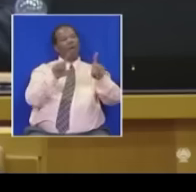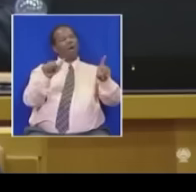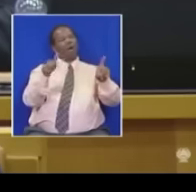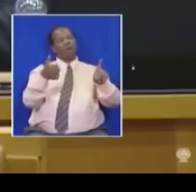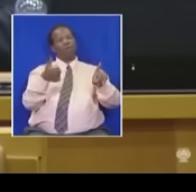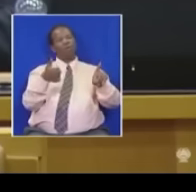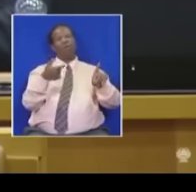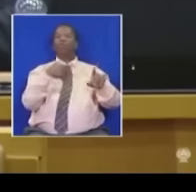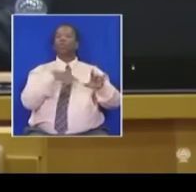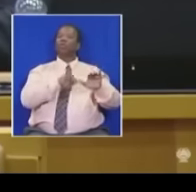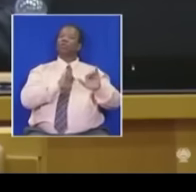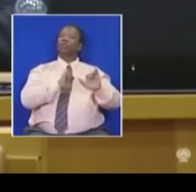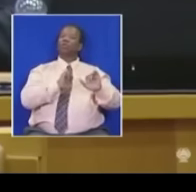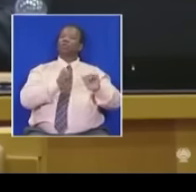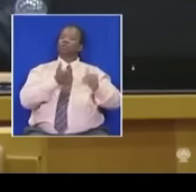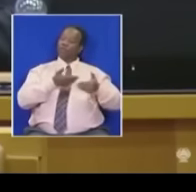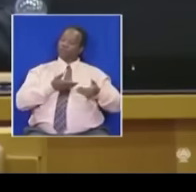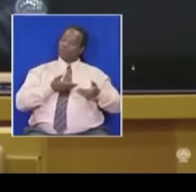on this precinct.